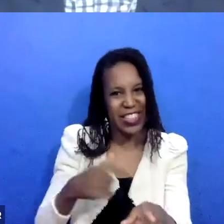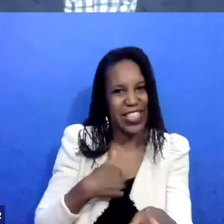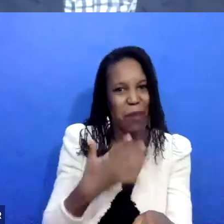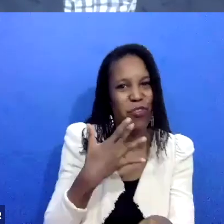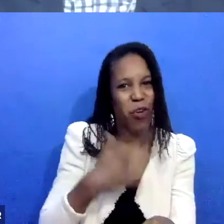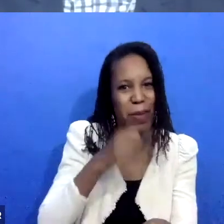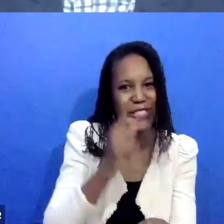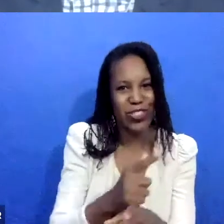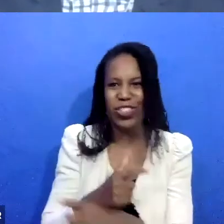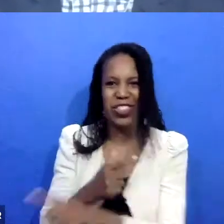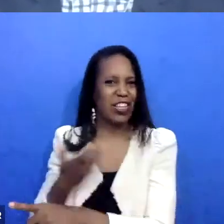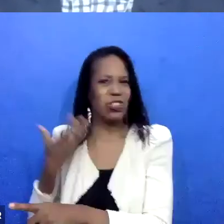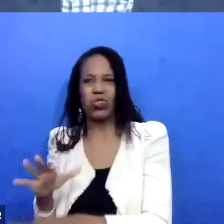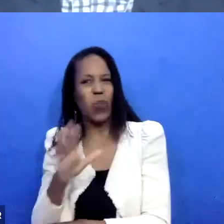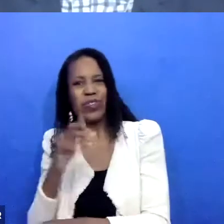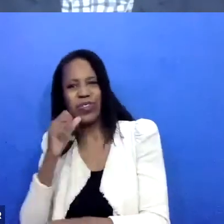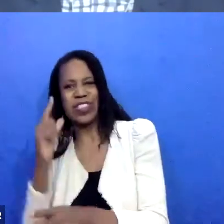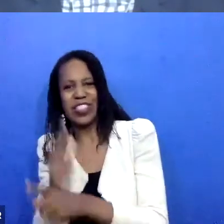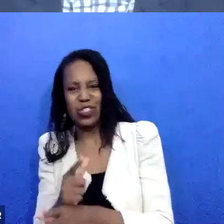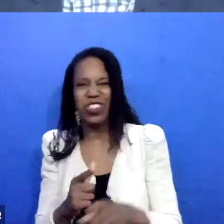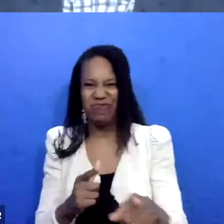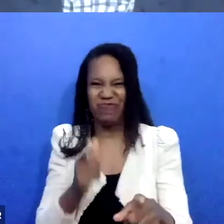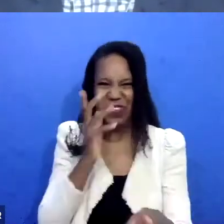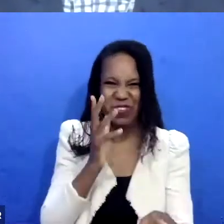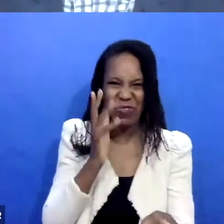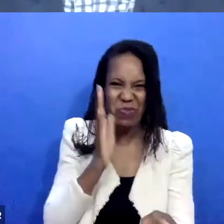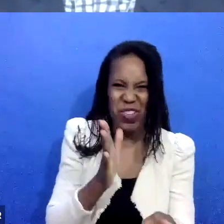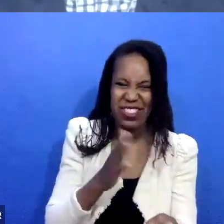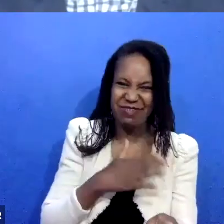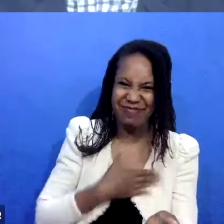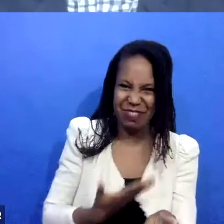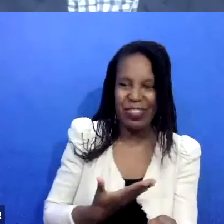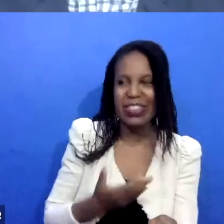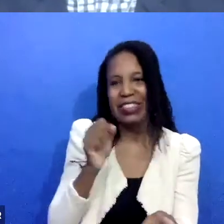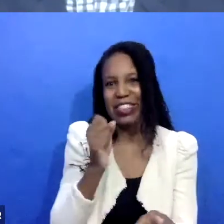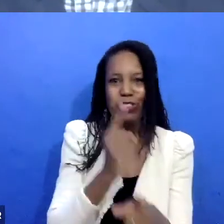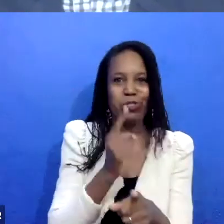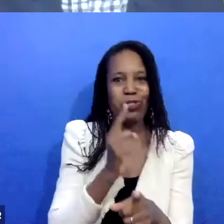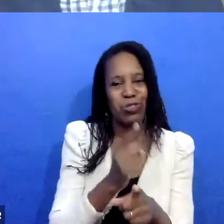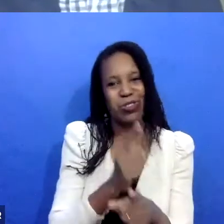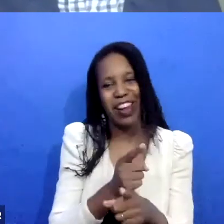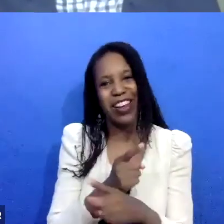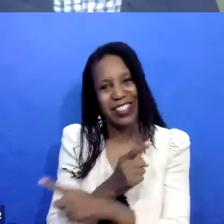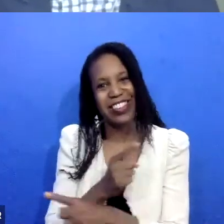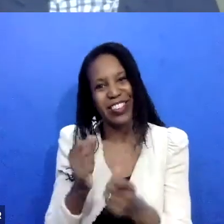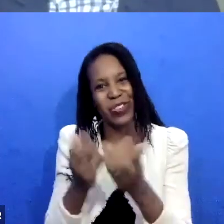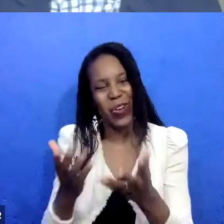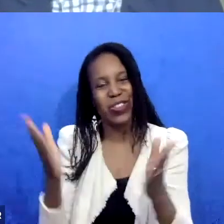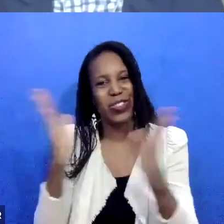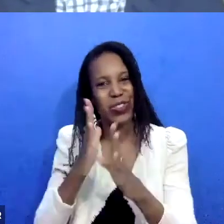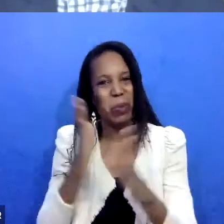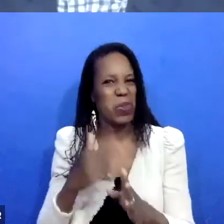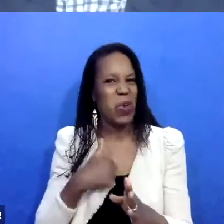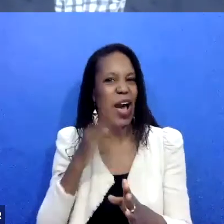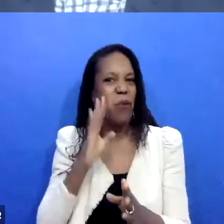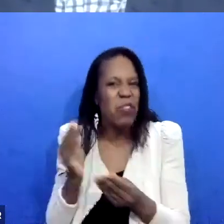probably shouldn't come. Like I've actually never had any trouble with that. And everyone seems to agree, which is really interesting about who's going to help everybody